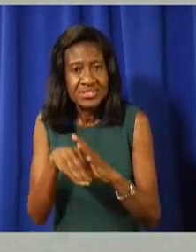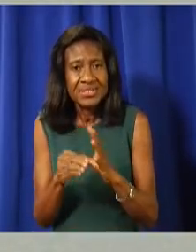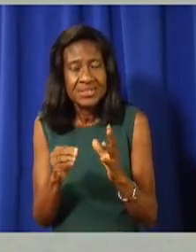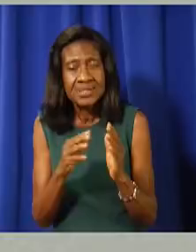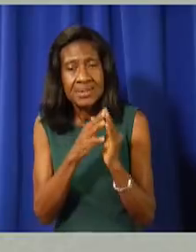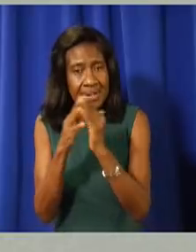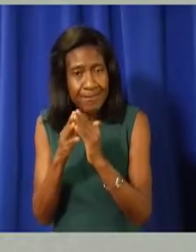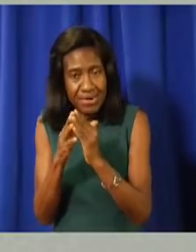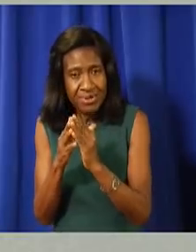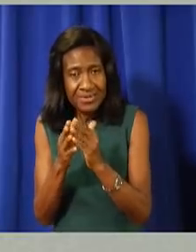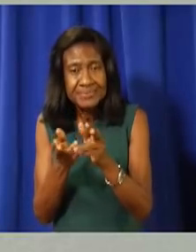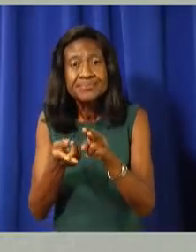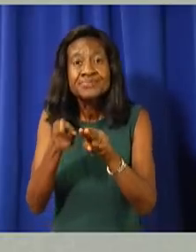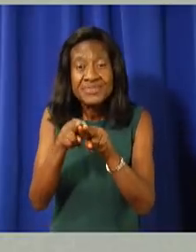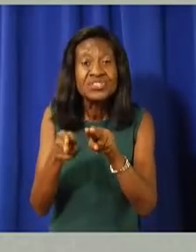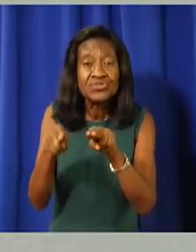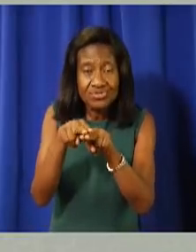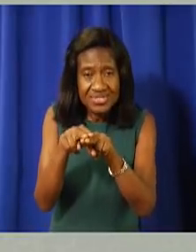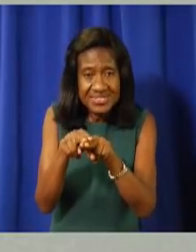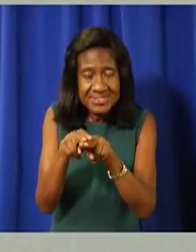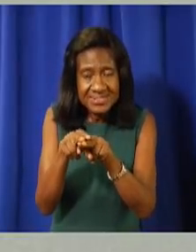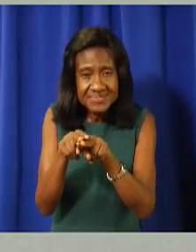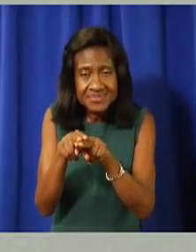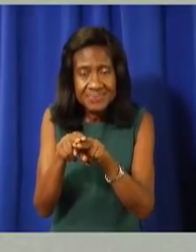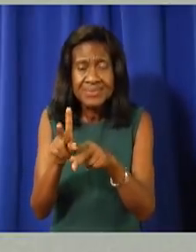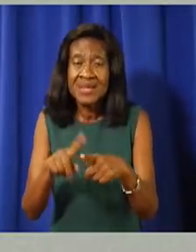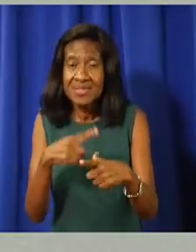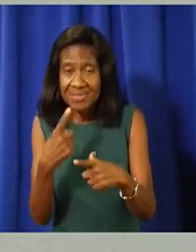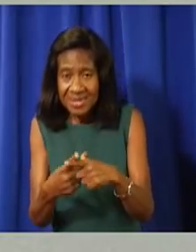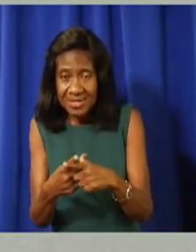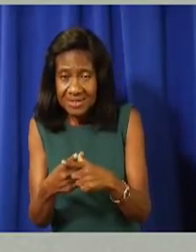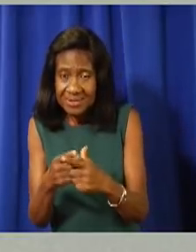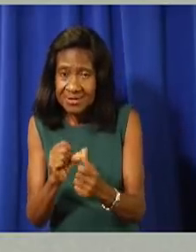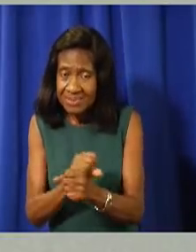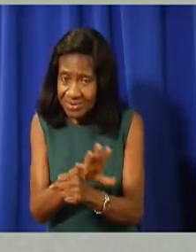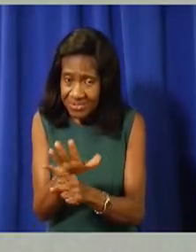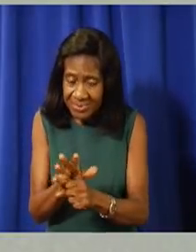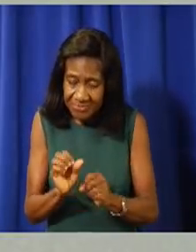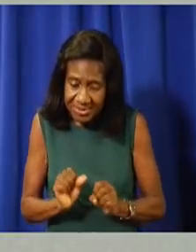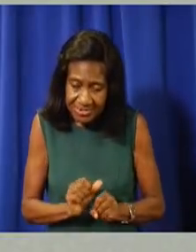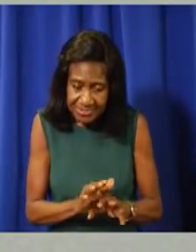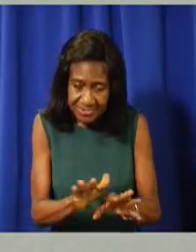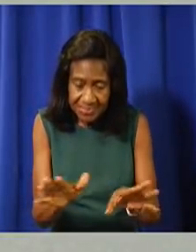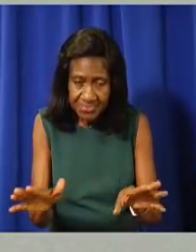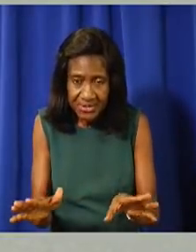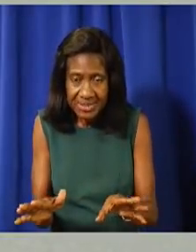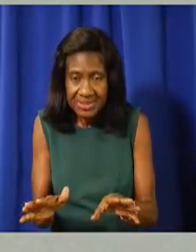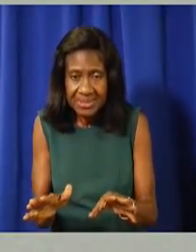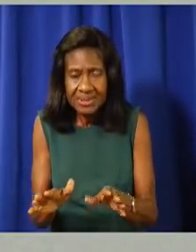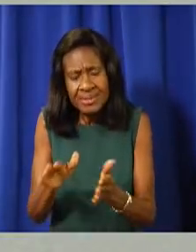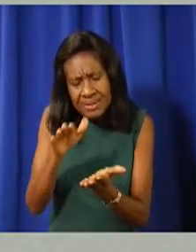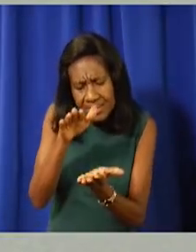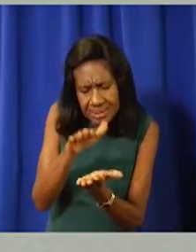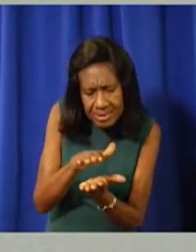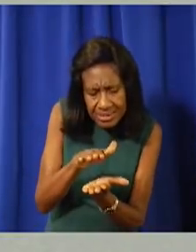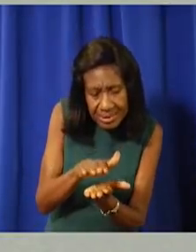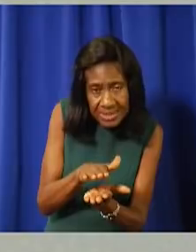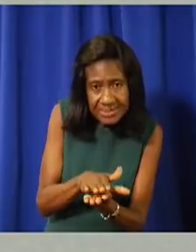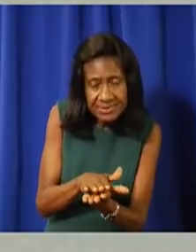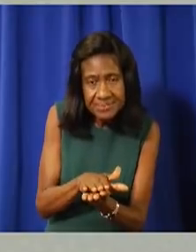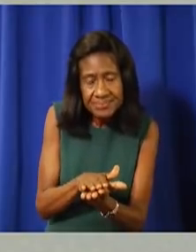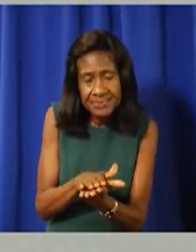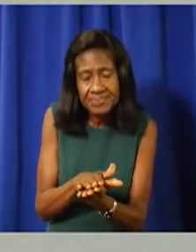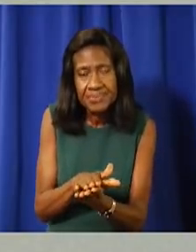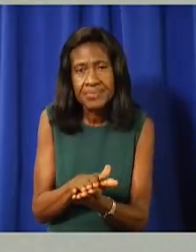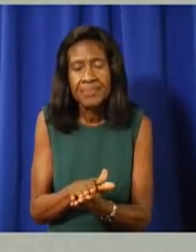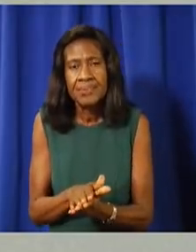COVID-19 cases will continue to decrease, and some are even projecting a sharp easing later this